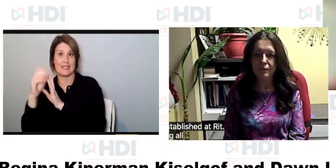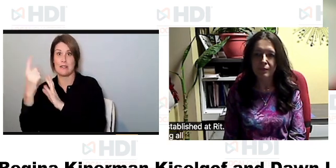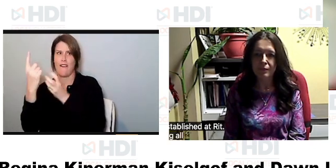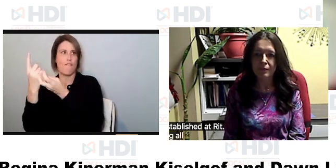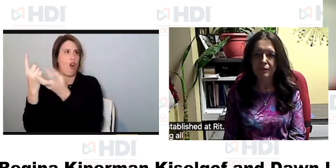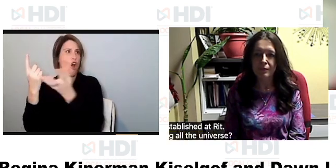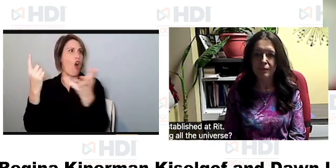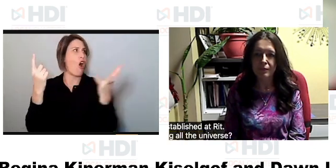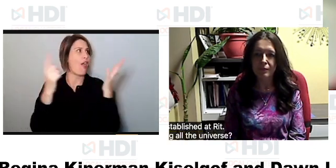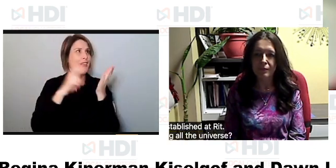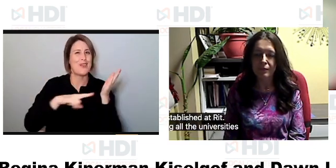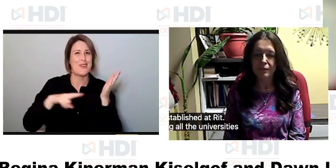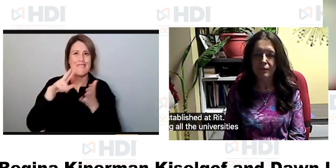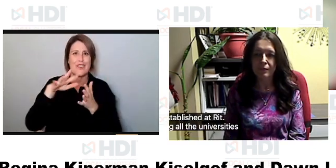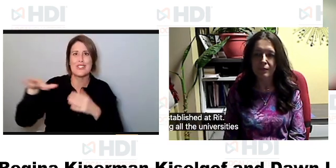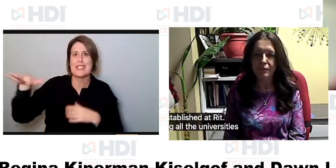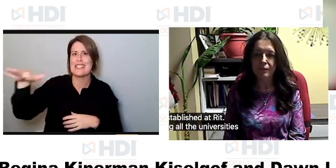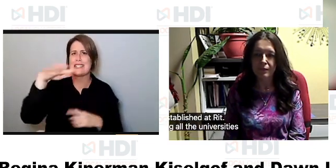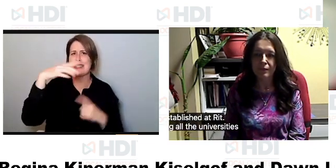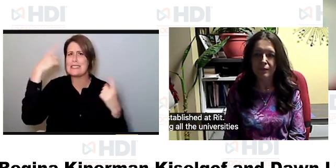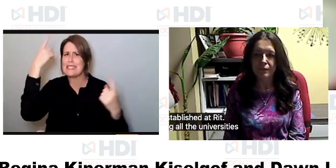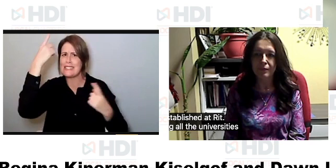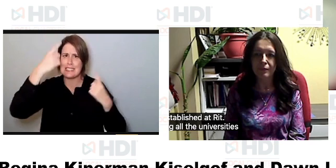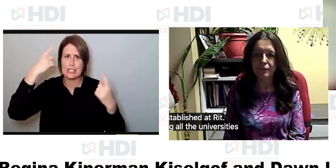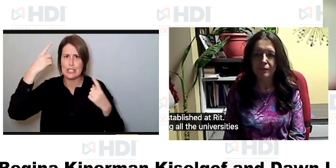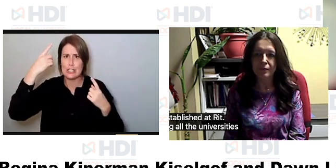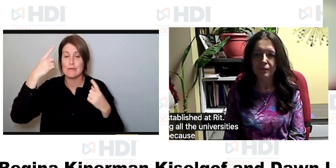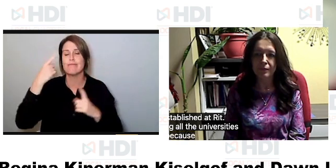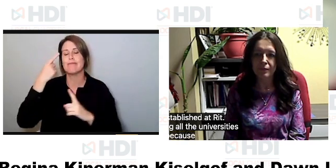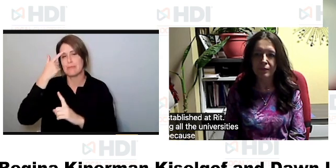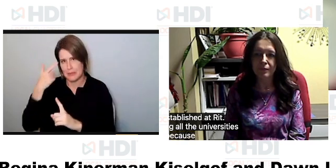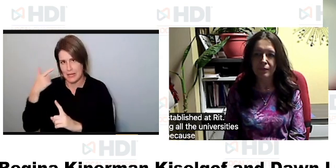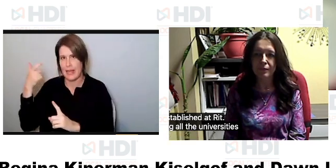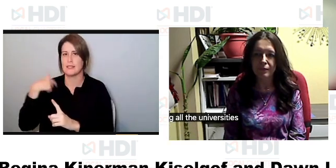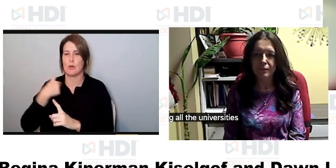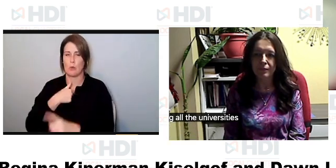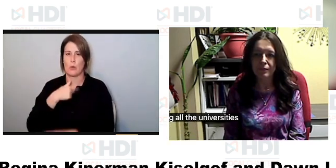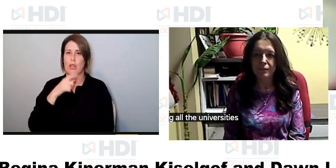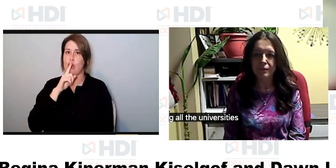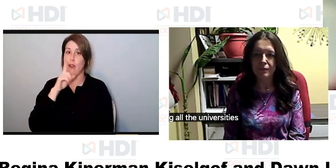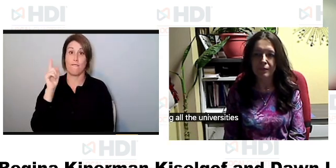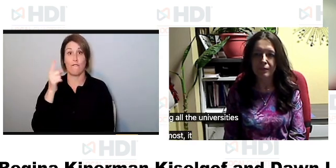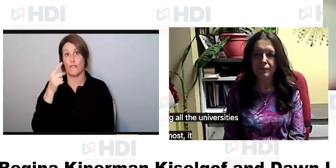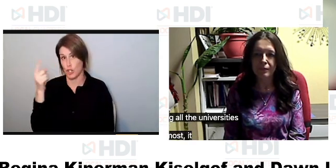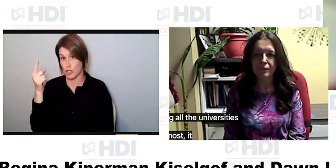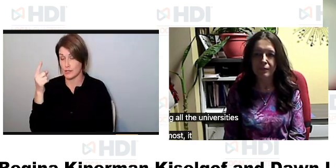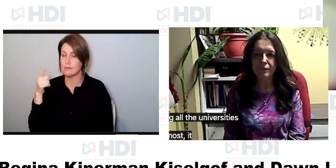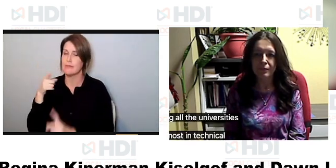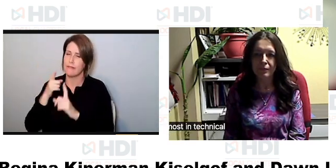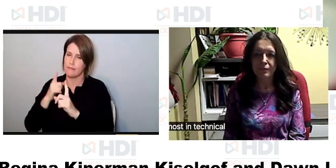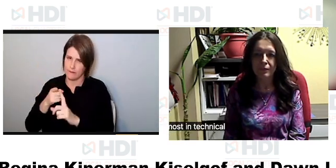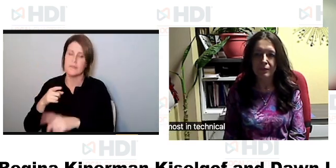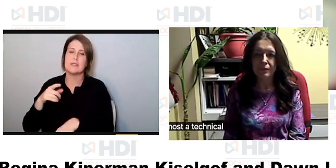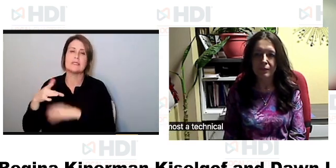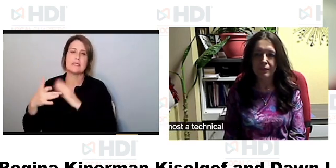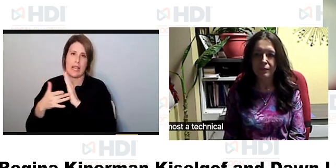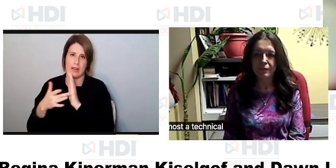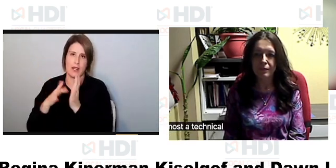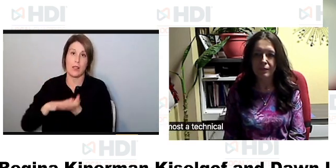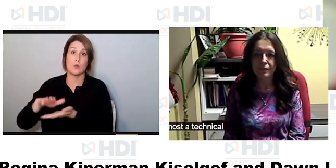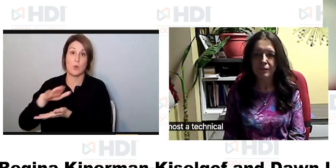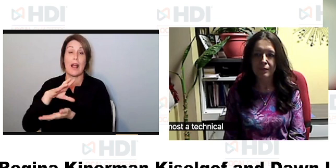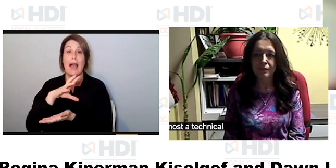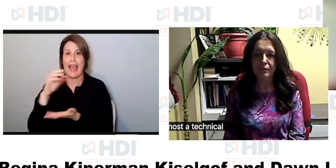universities that were being considered because we are first and foremost a technical school and the